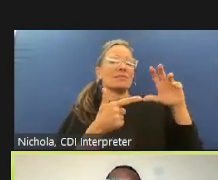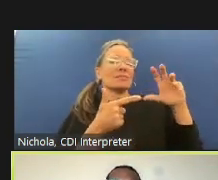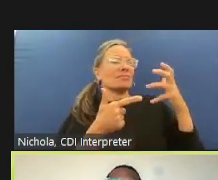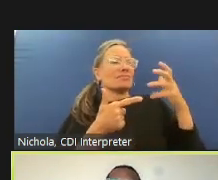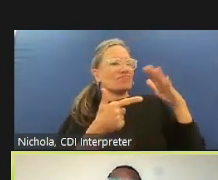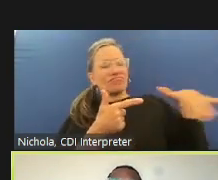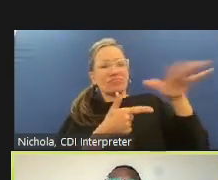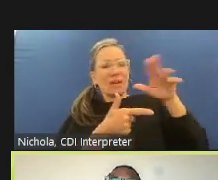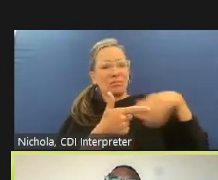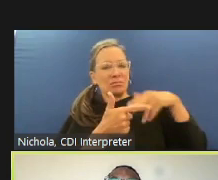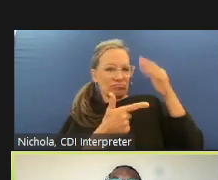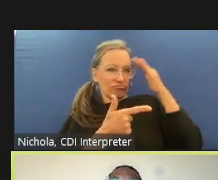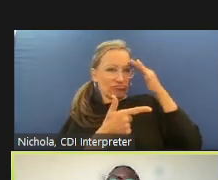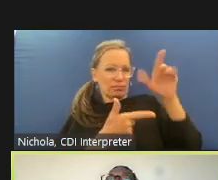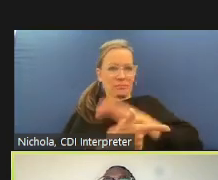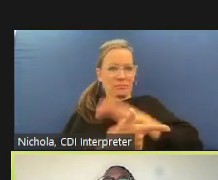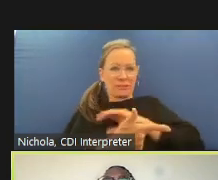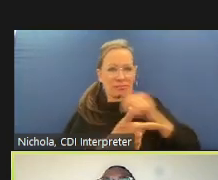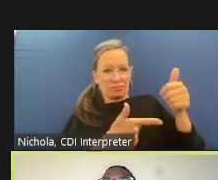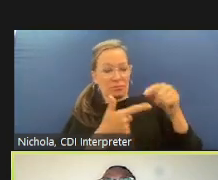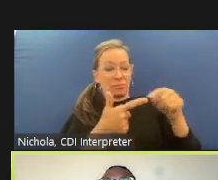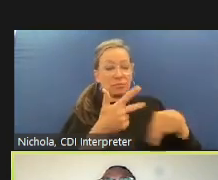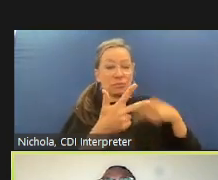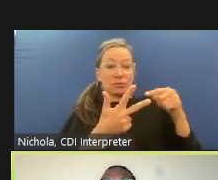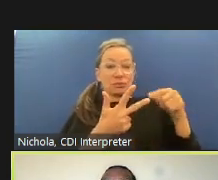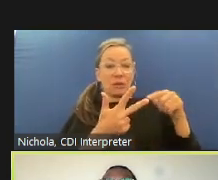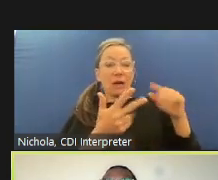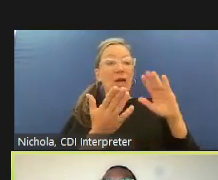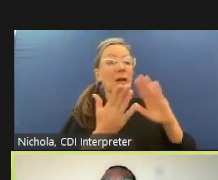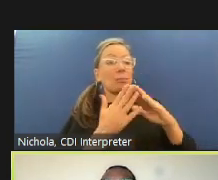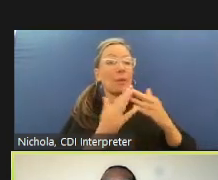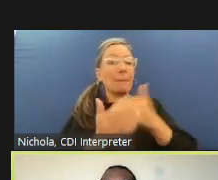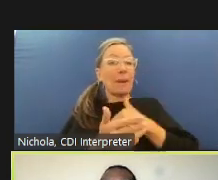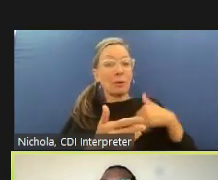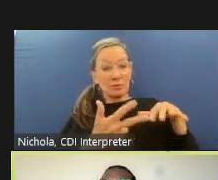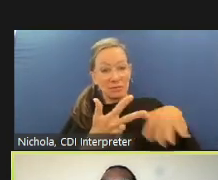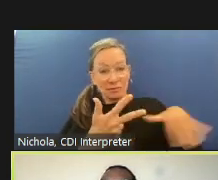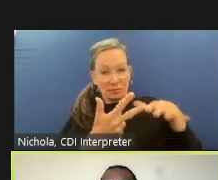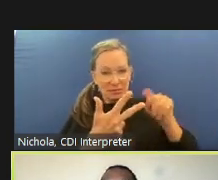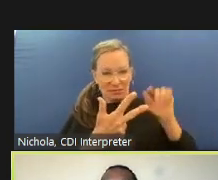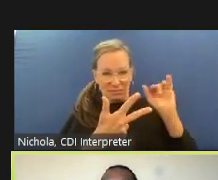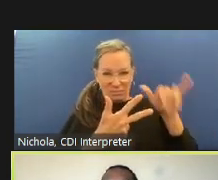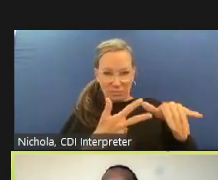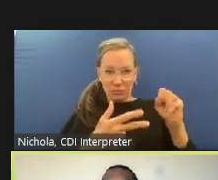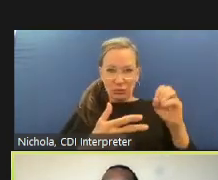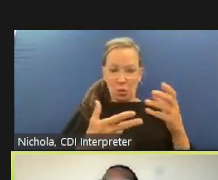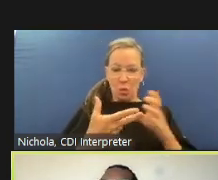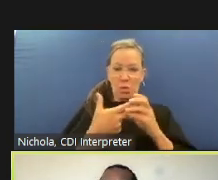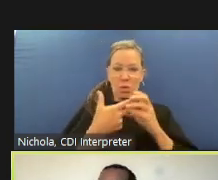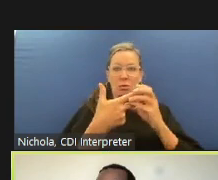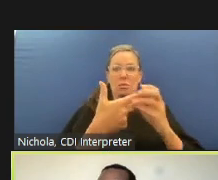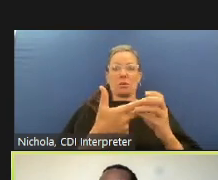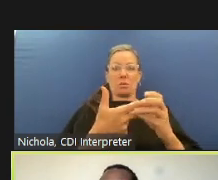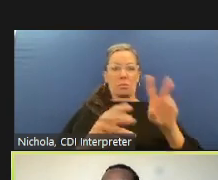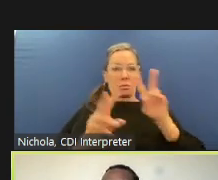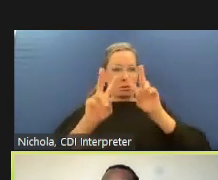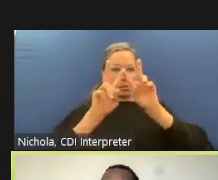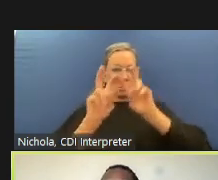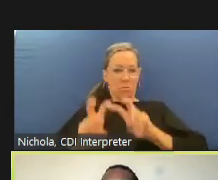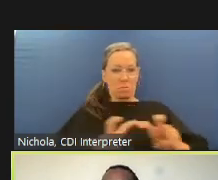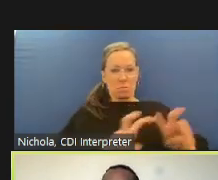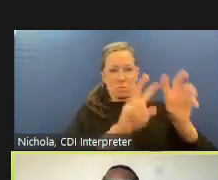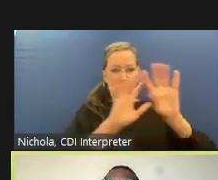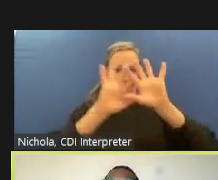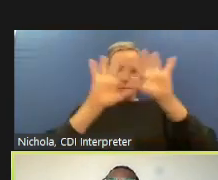effort to look at what do we think policing and law enforcement should look like in the 21st century so this 21st century